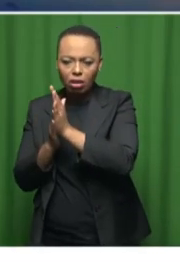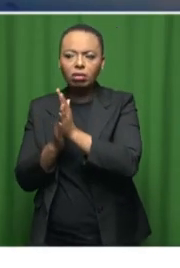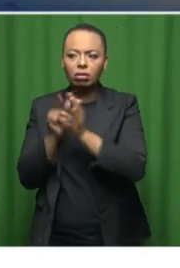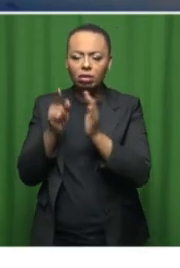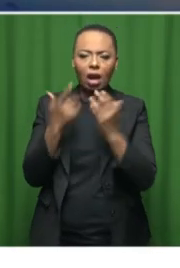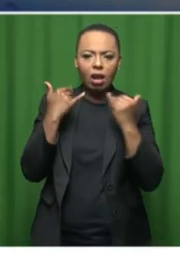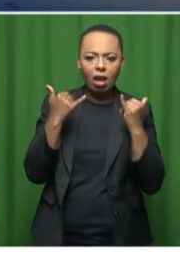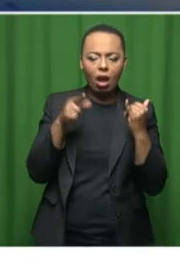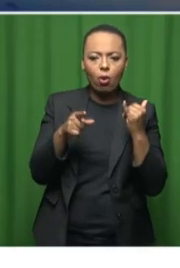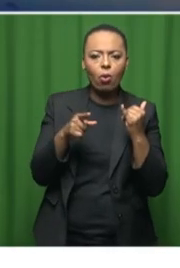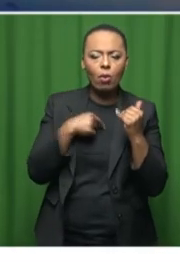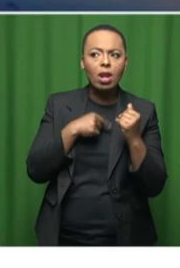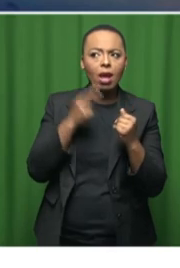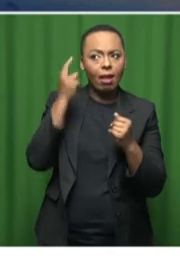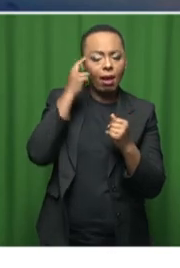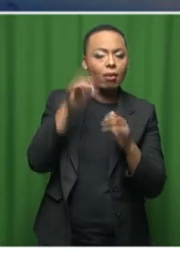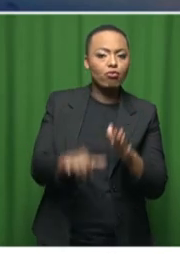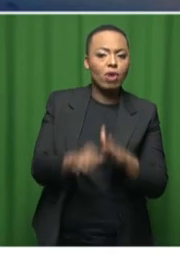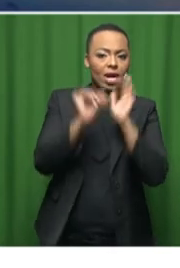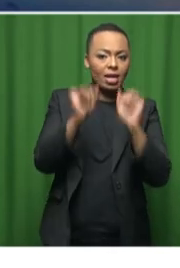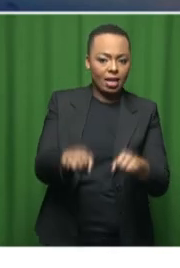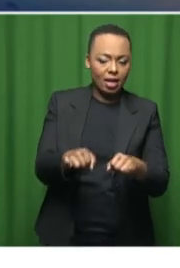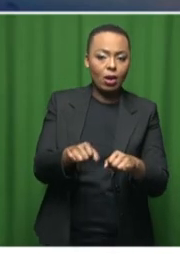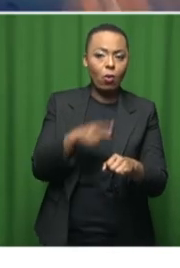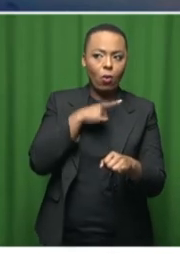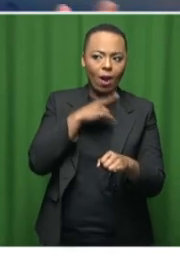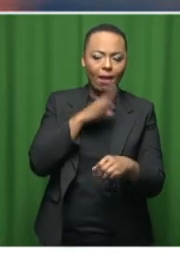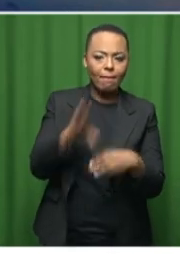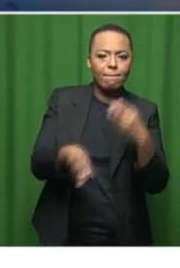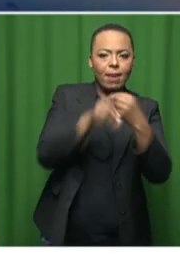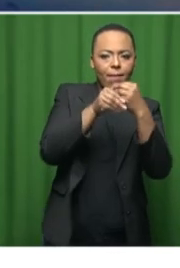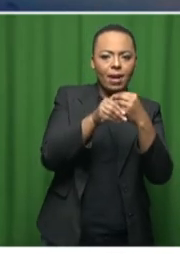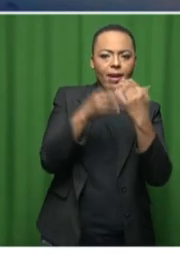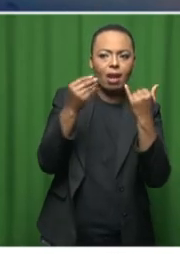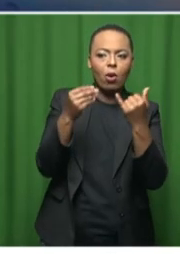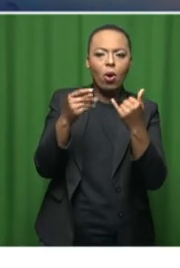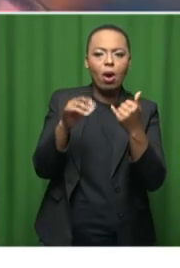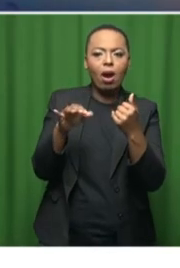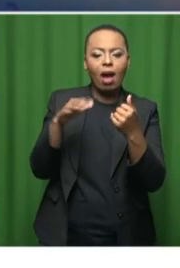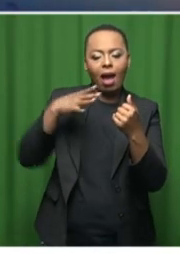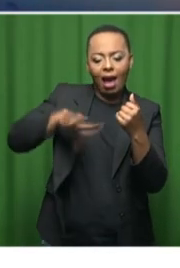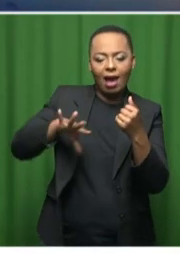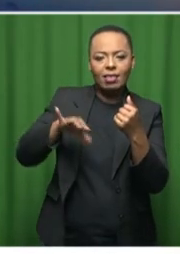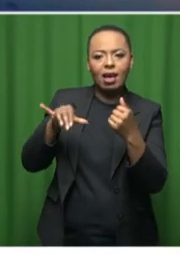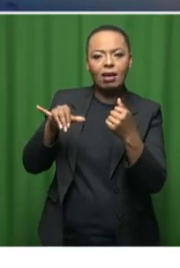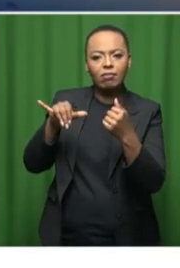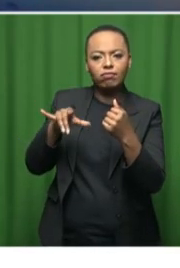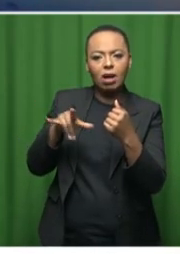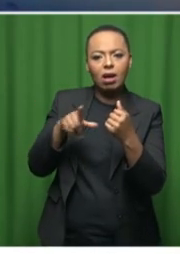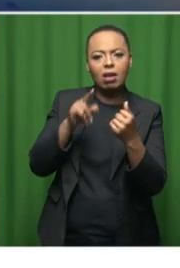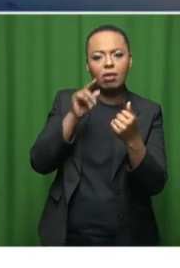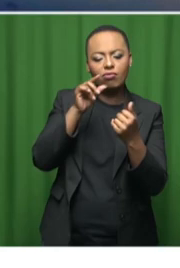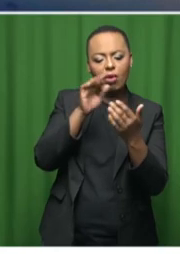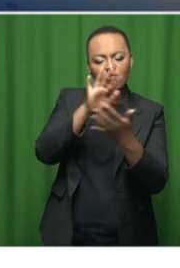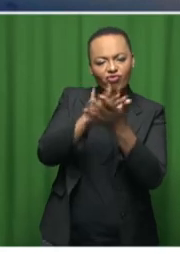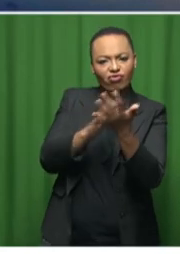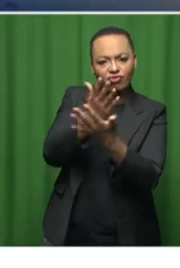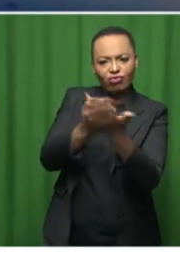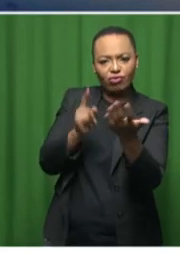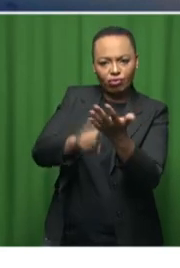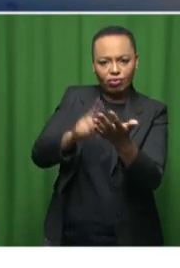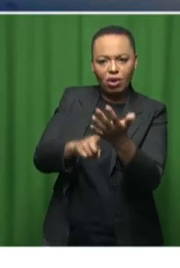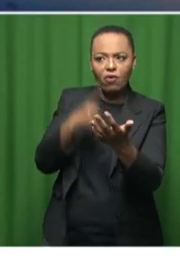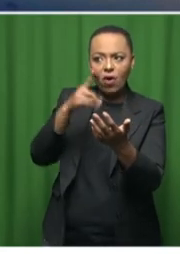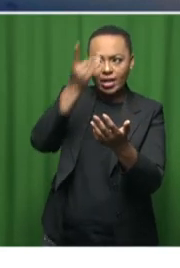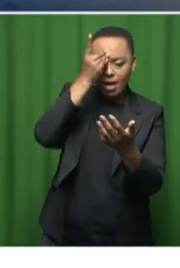important. I know for sure that they will now be adding slots to Deben between Hau Artambo and Deben, and even between Hau